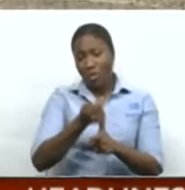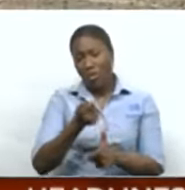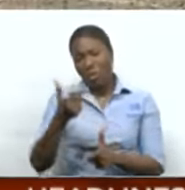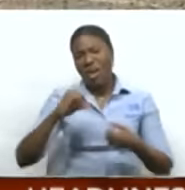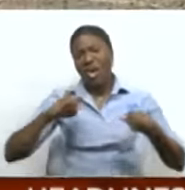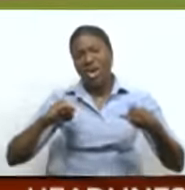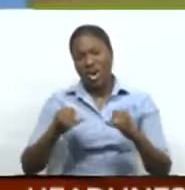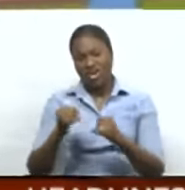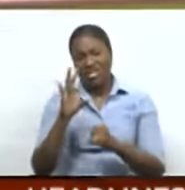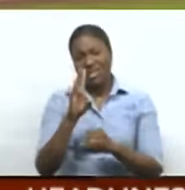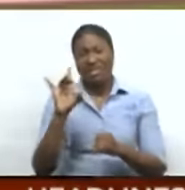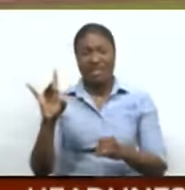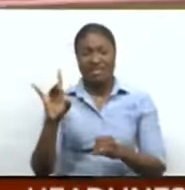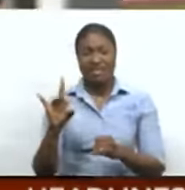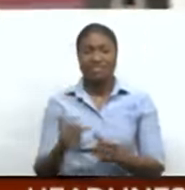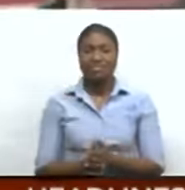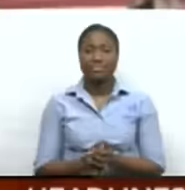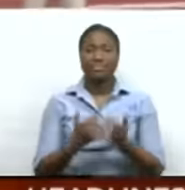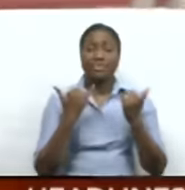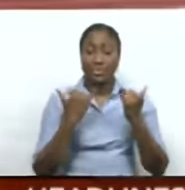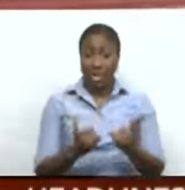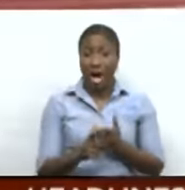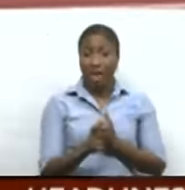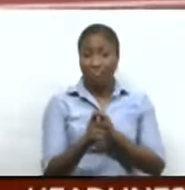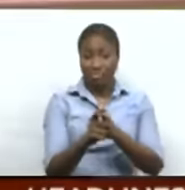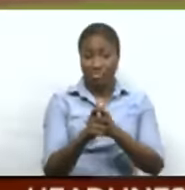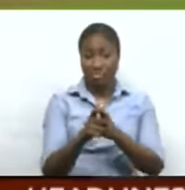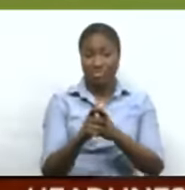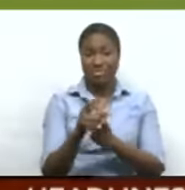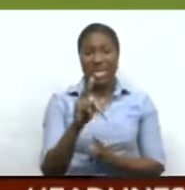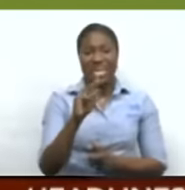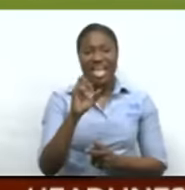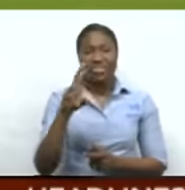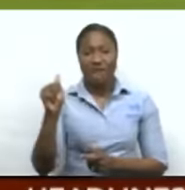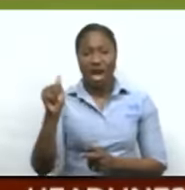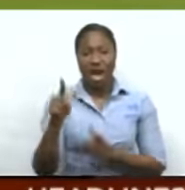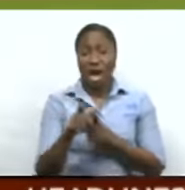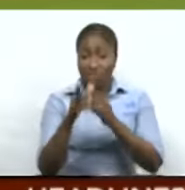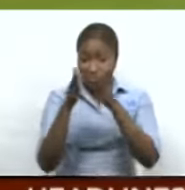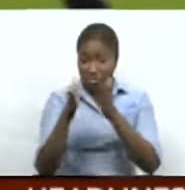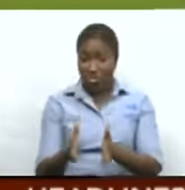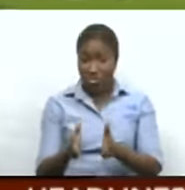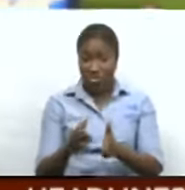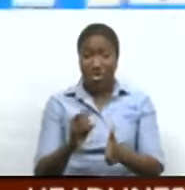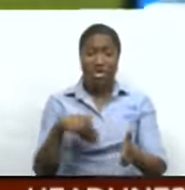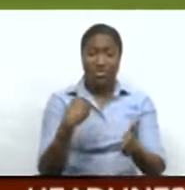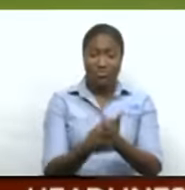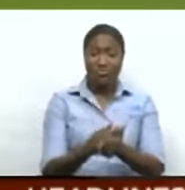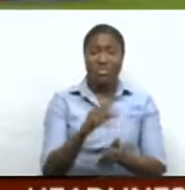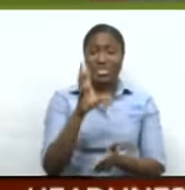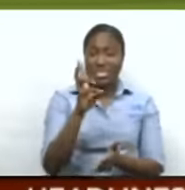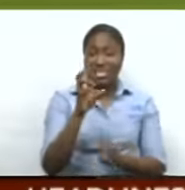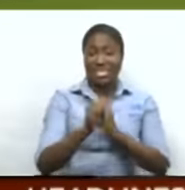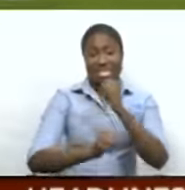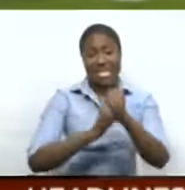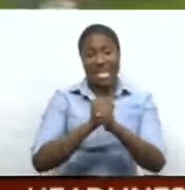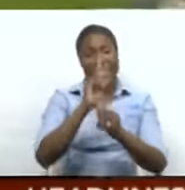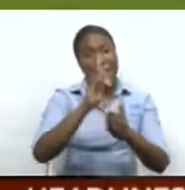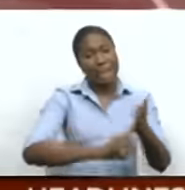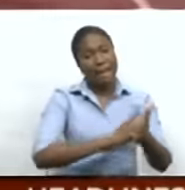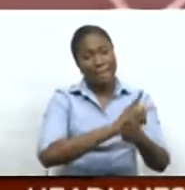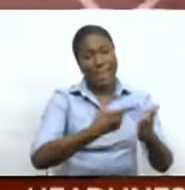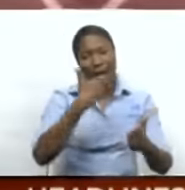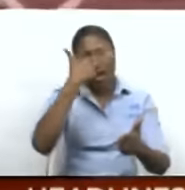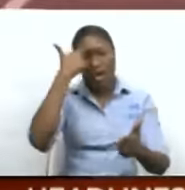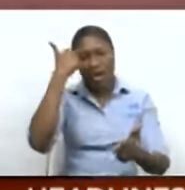on 78. From the pitch to the track, Nigerian sprinter Divine Oduduru has received a six-year competitive ban for committing two doping